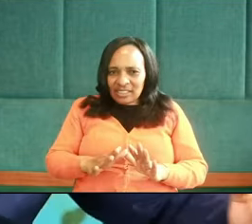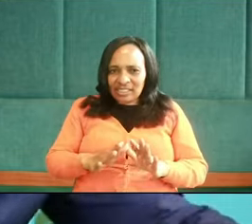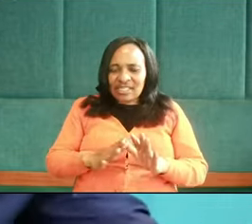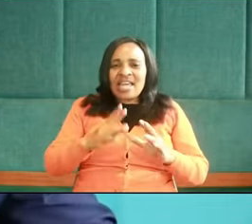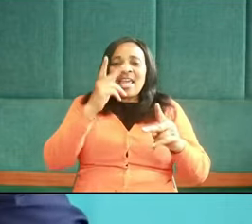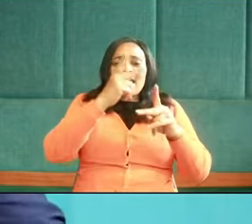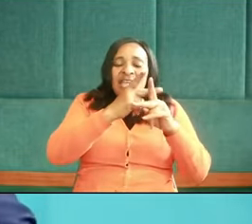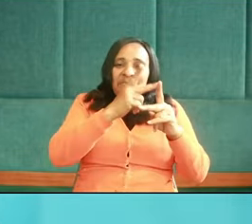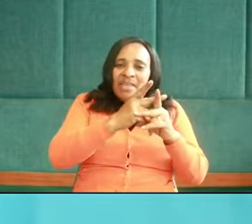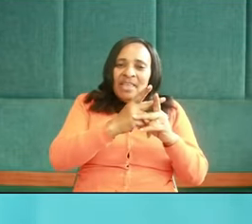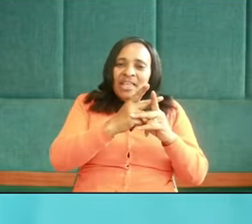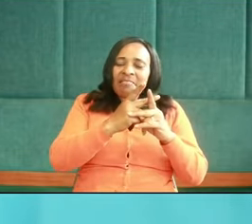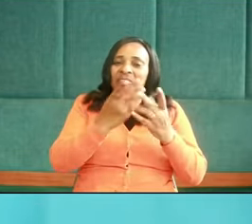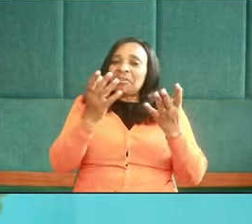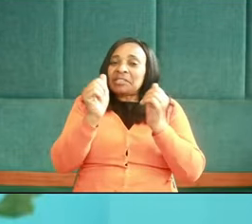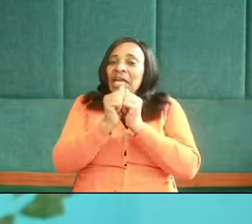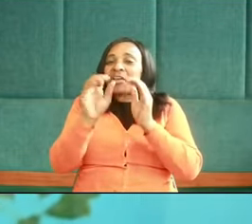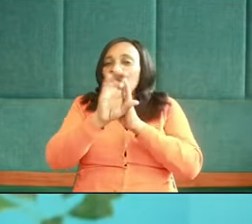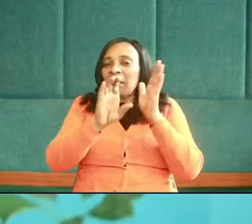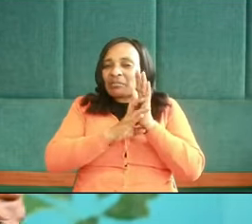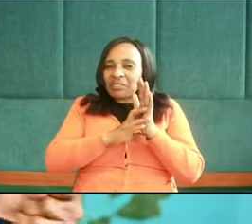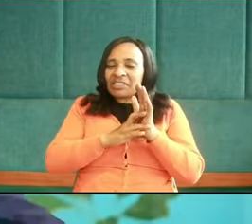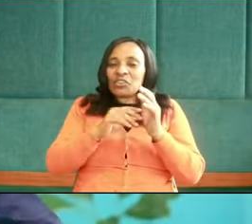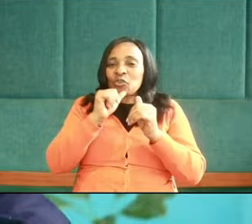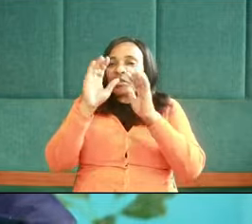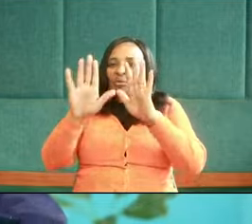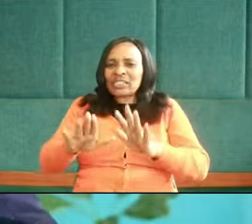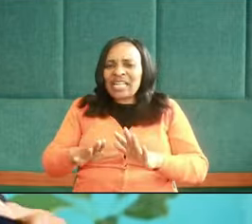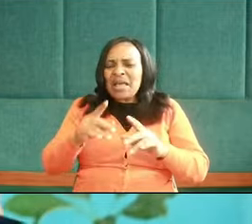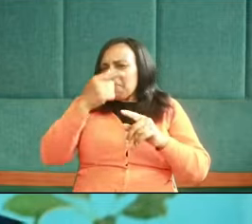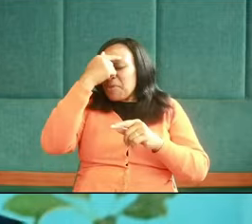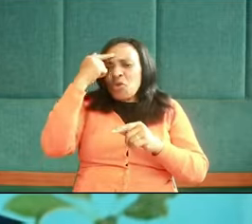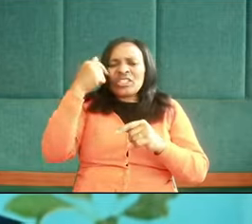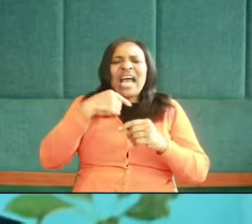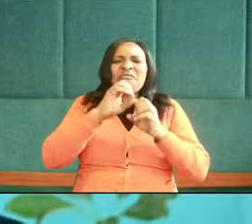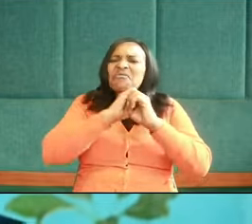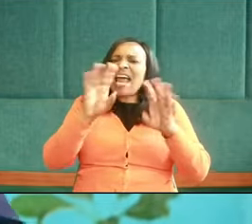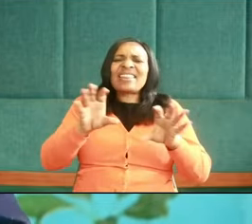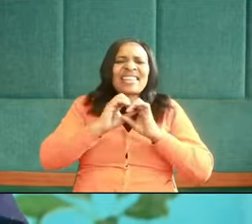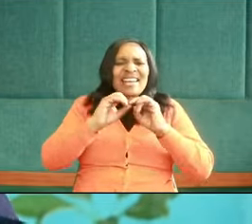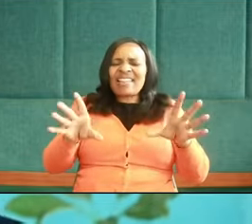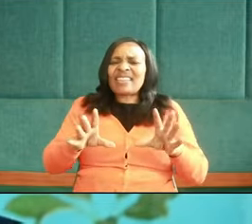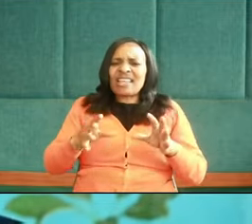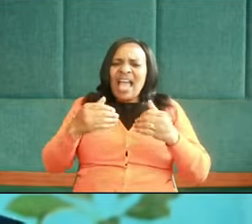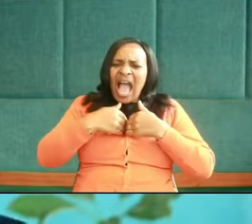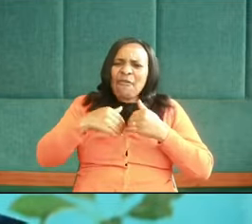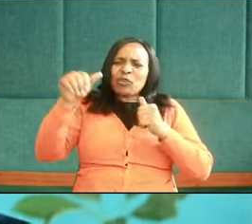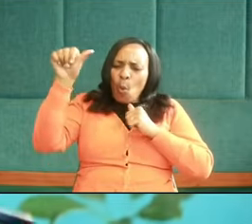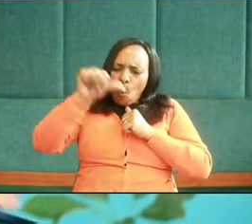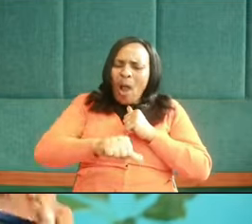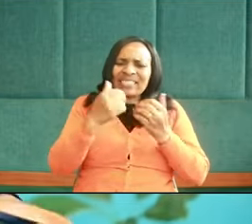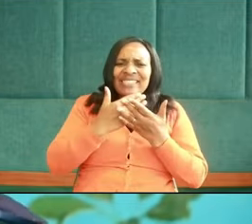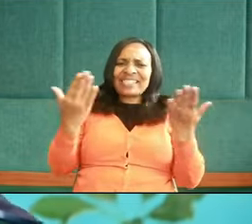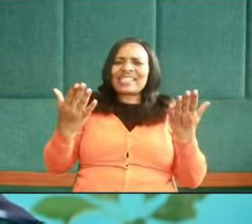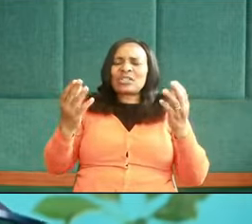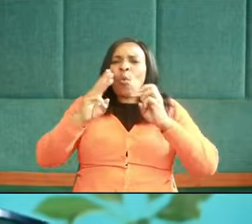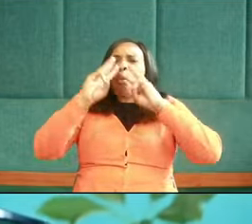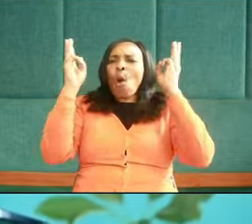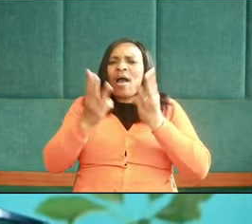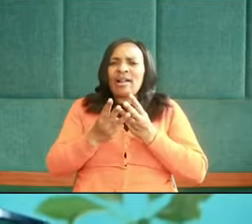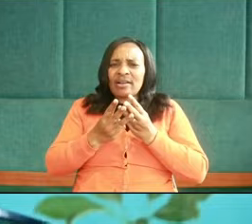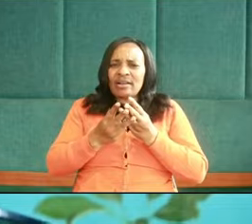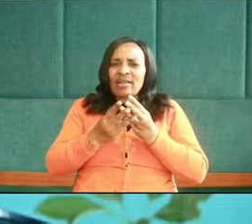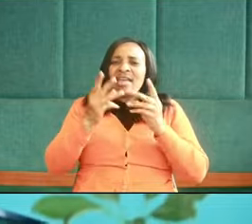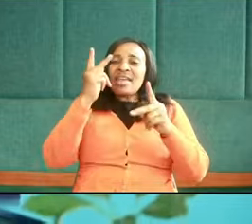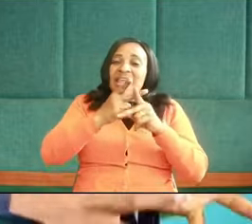commandments useless because you are a legalist, you are a moralist, you have not been washed in the blood of the Lamb, and you are not keeping the commandments